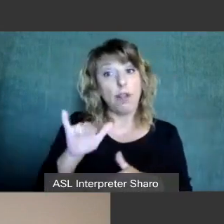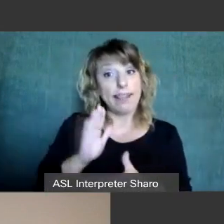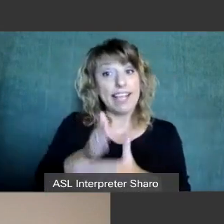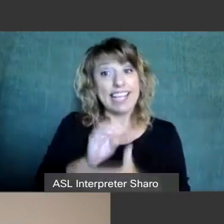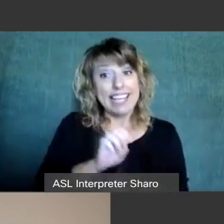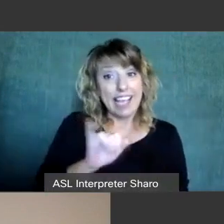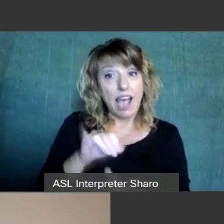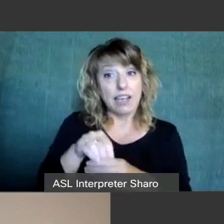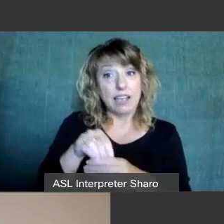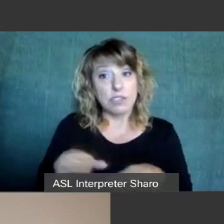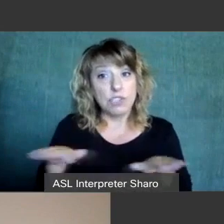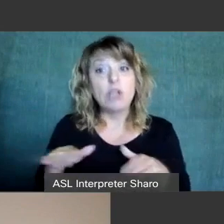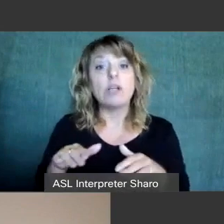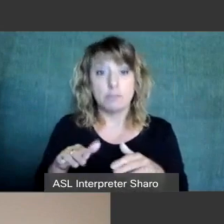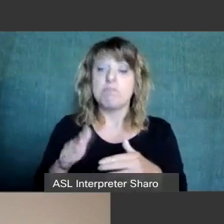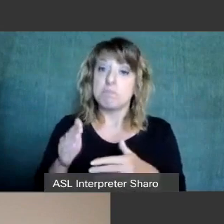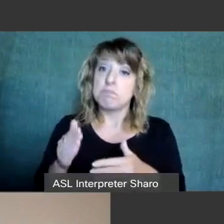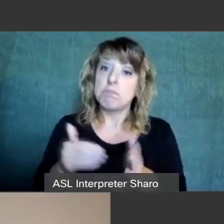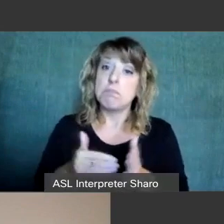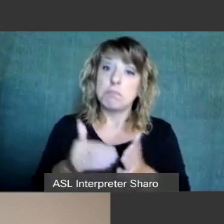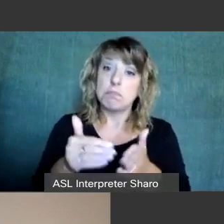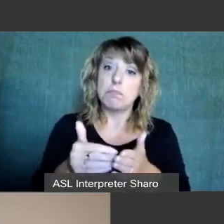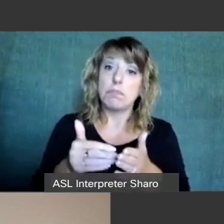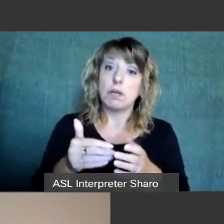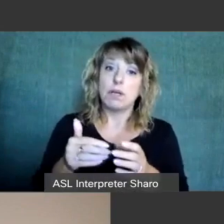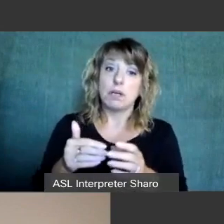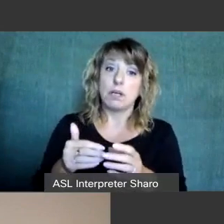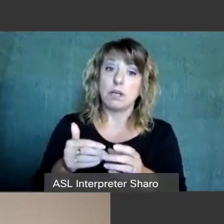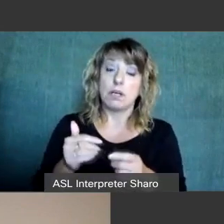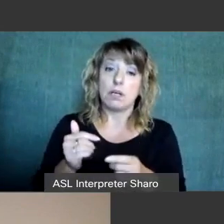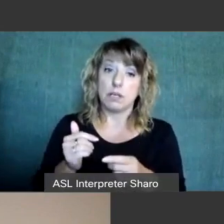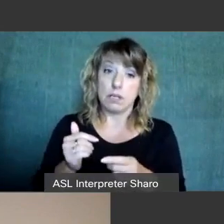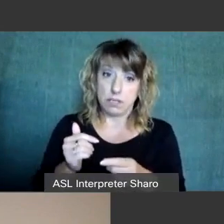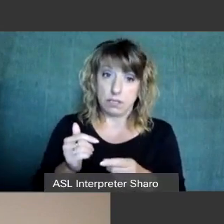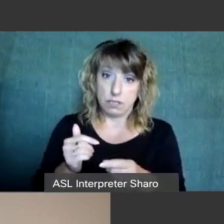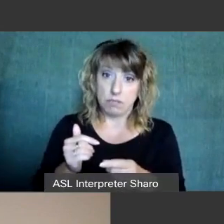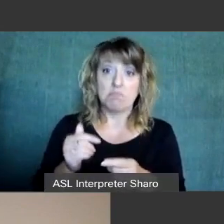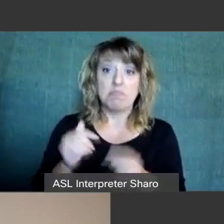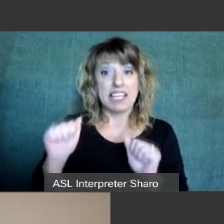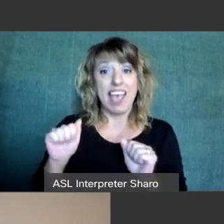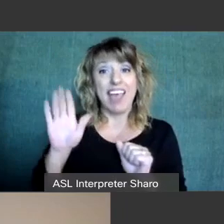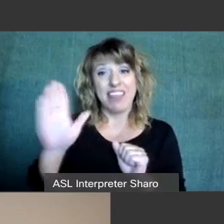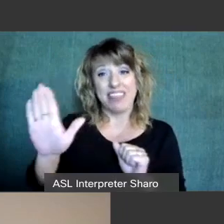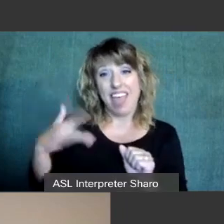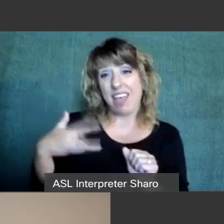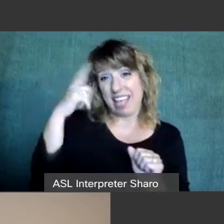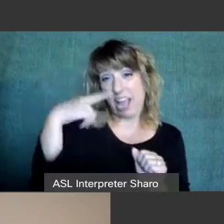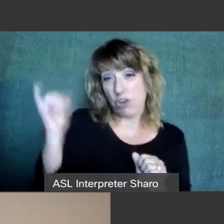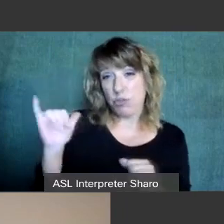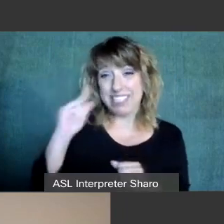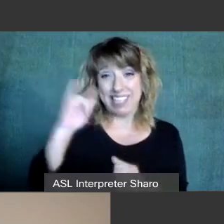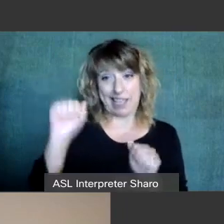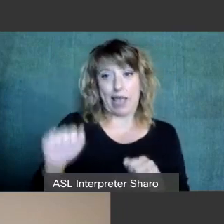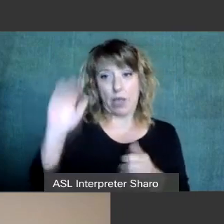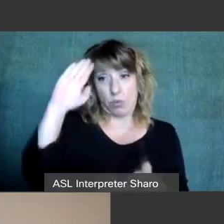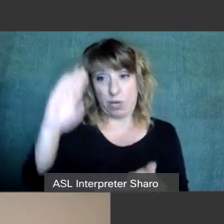can oftentimes have the characteristics reduced but they never actually go away